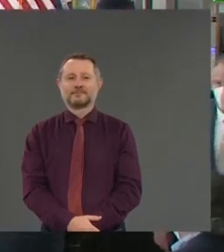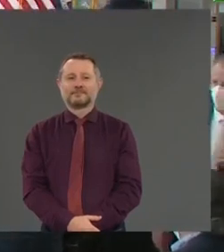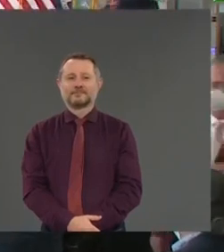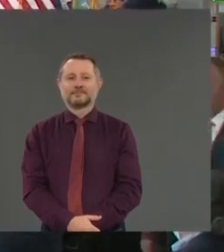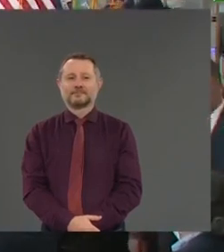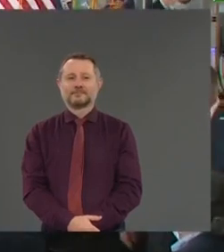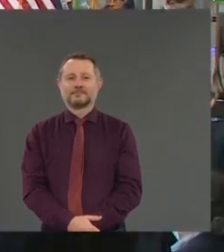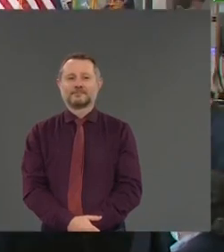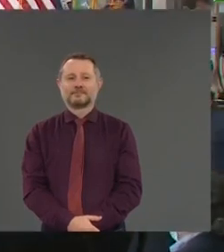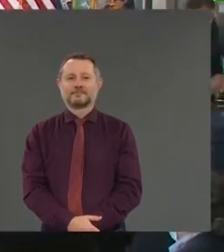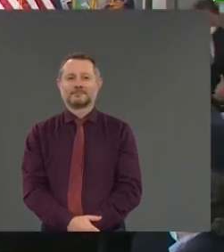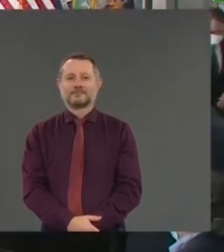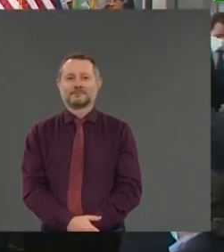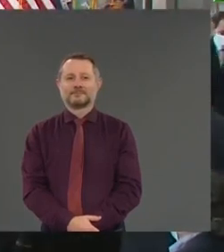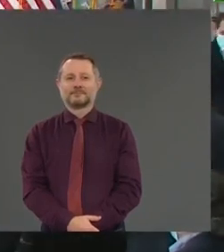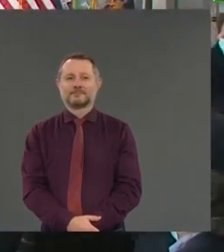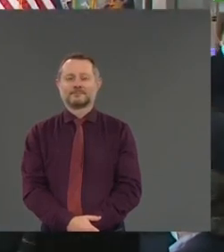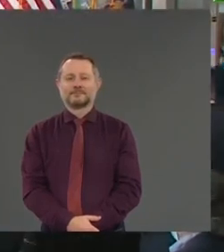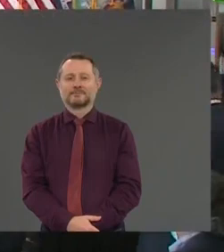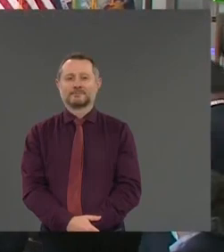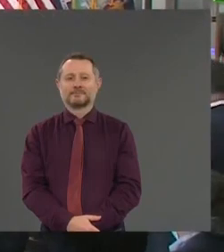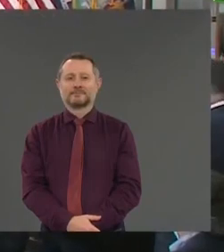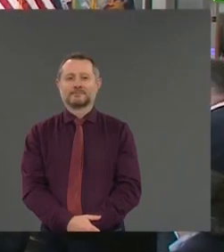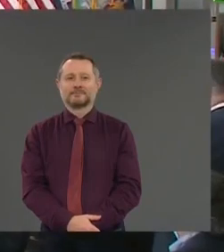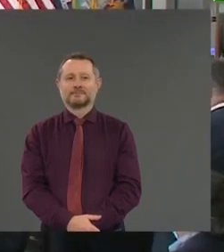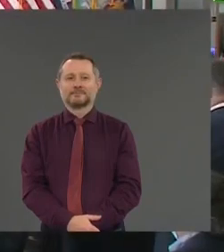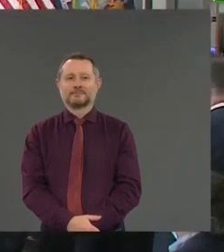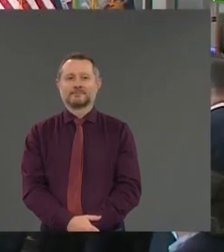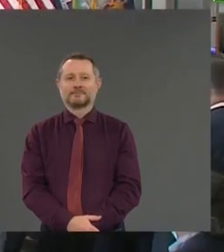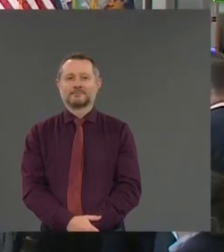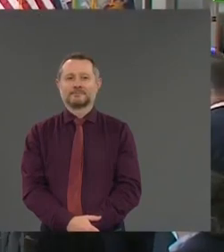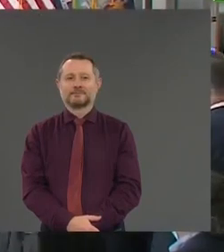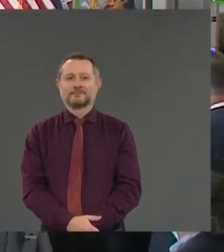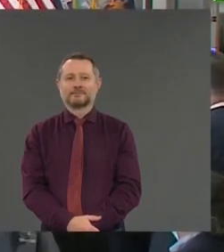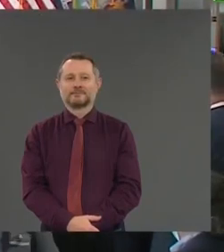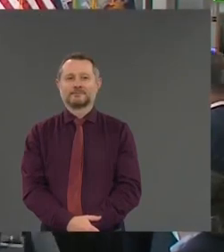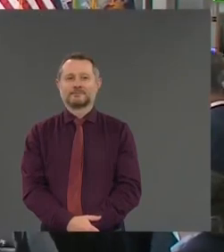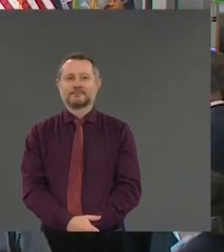two,